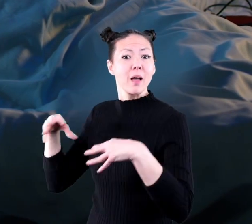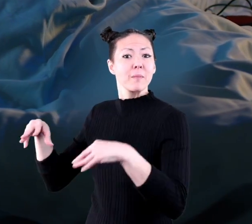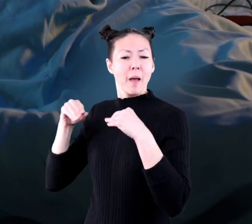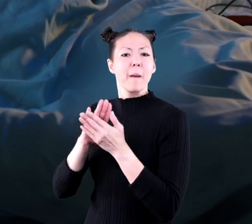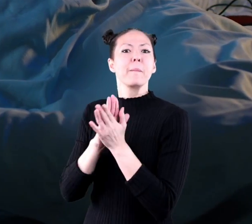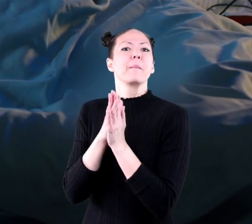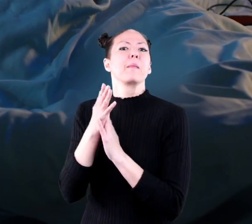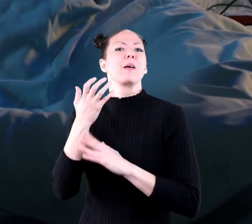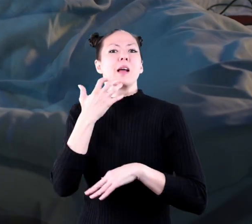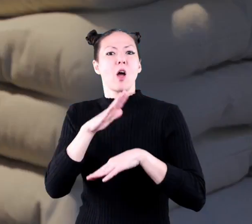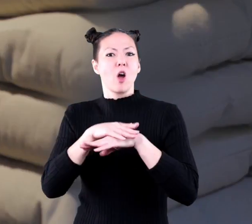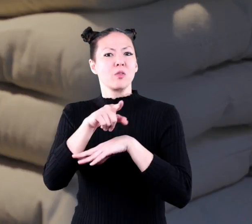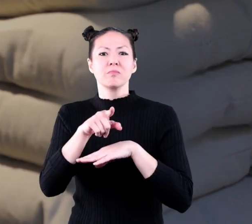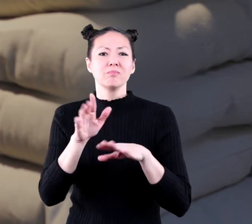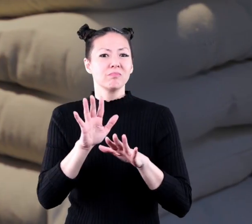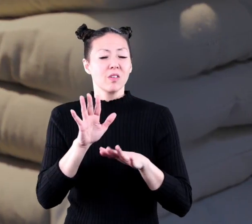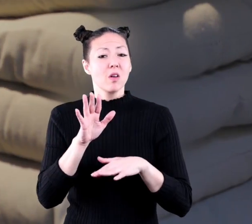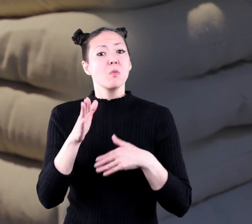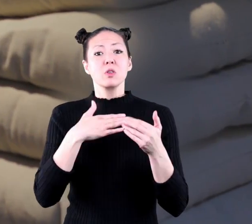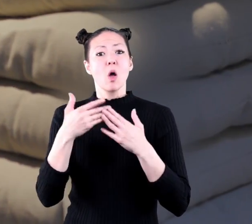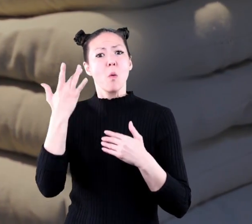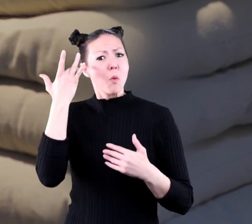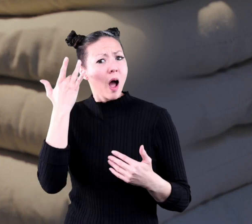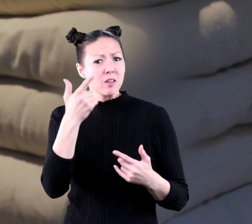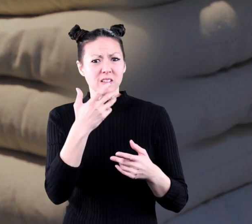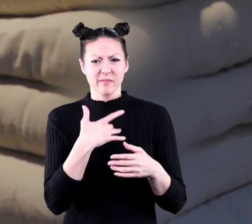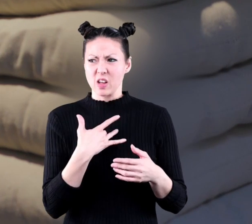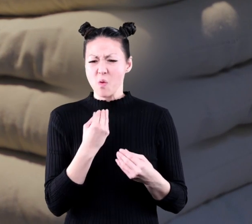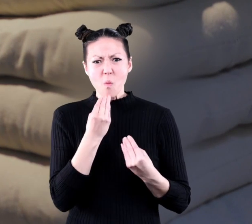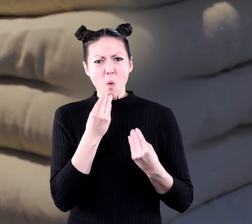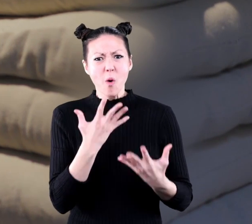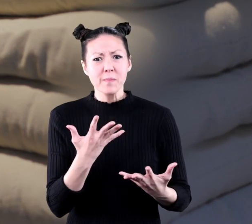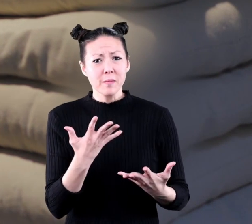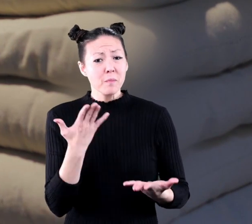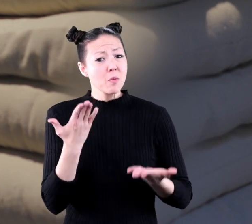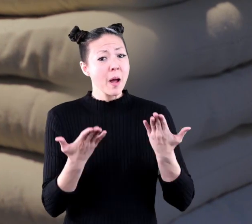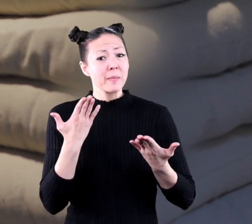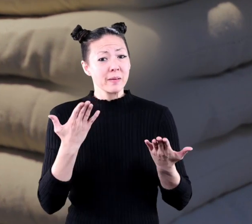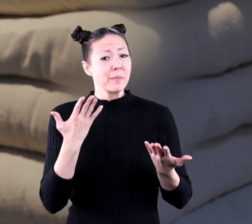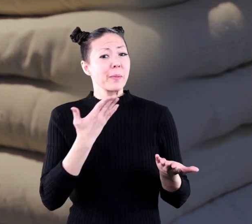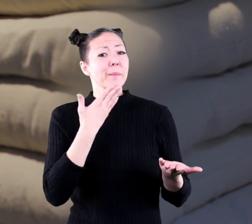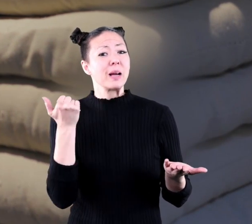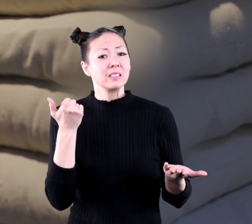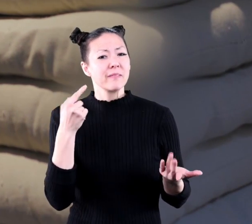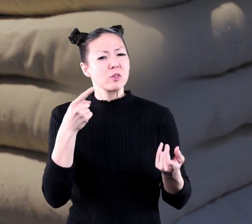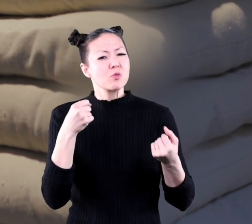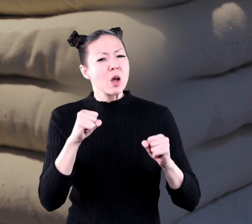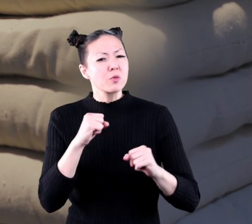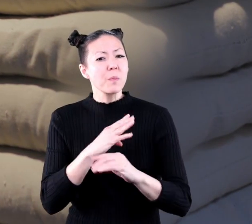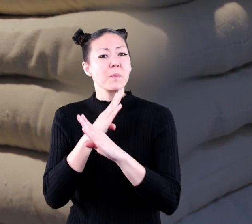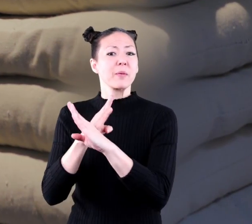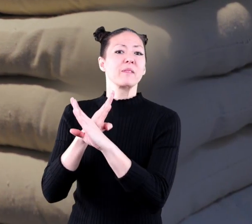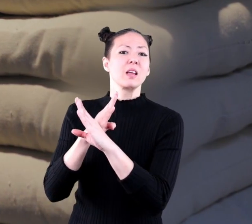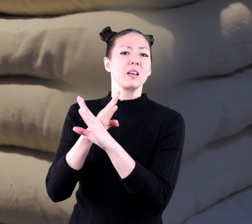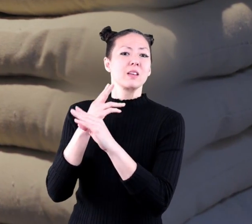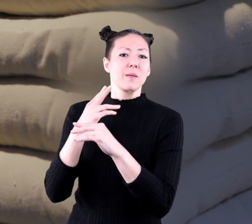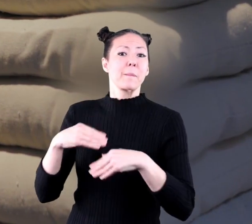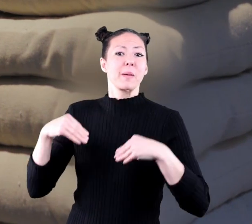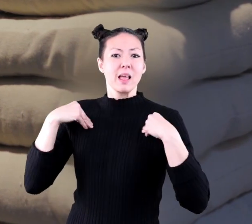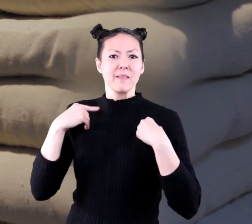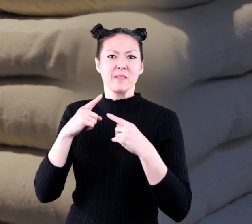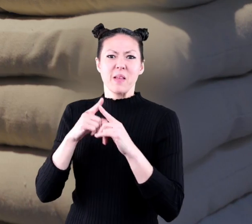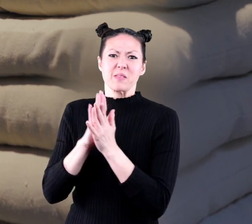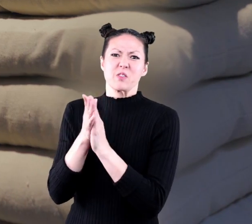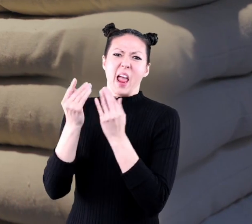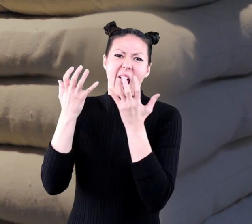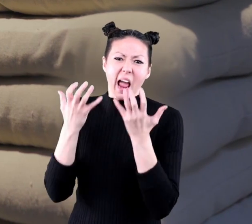placed on you, but regardless of why you are getting warmer, it would probably be best to try and prevent the blankets from